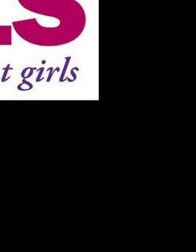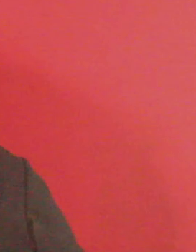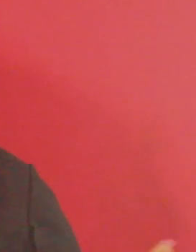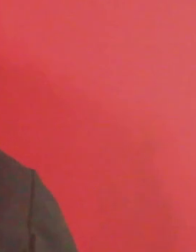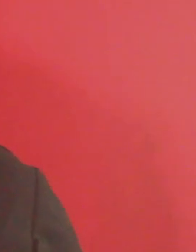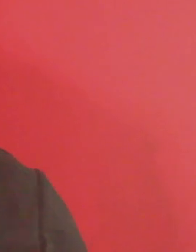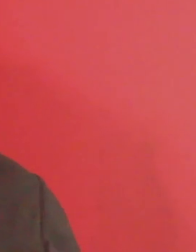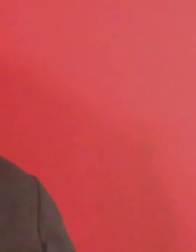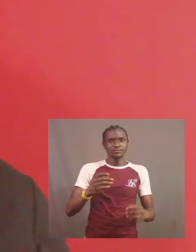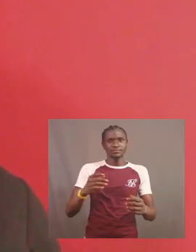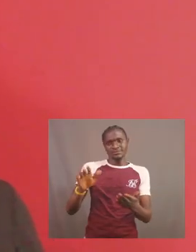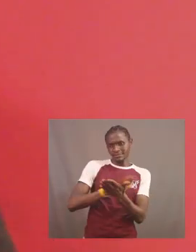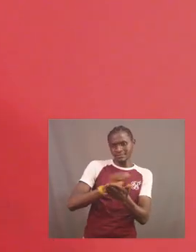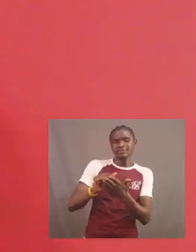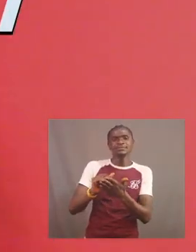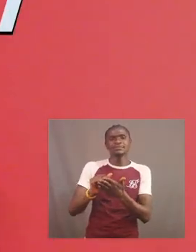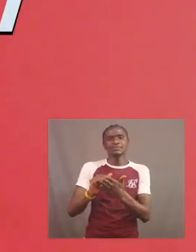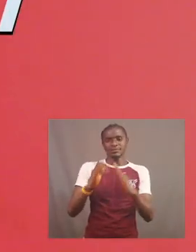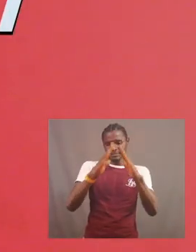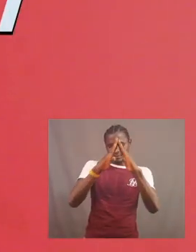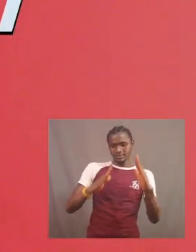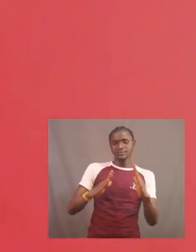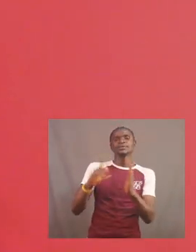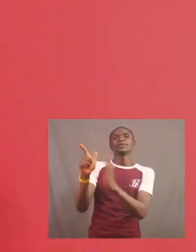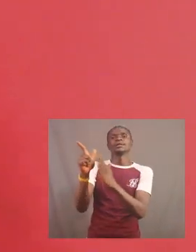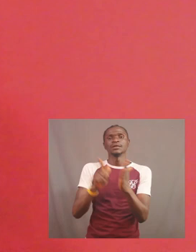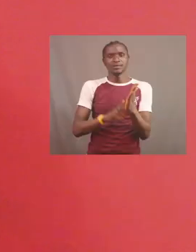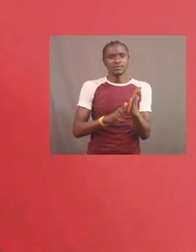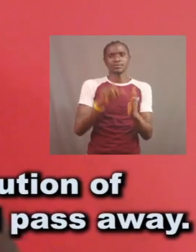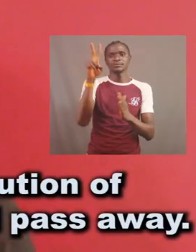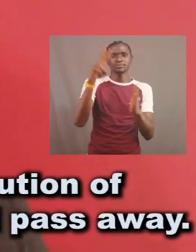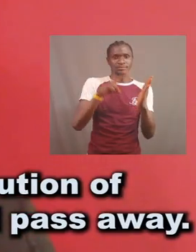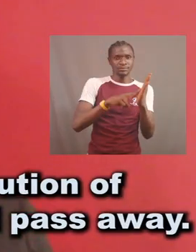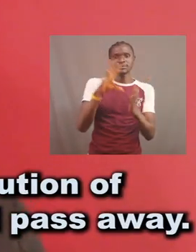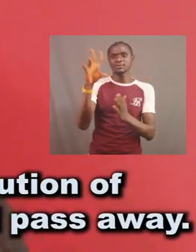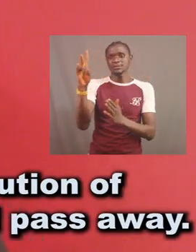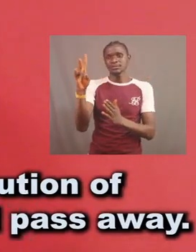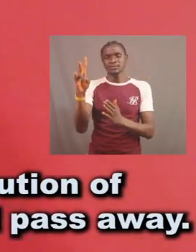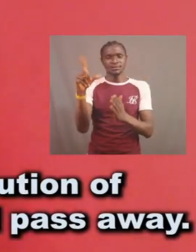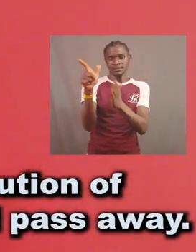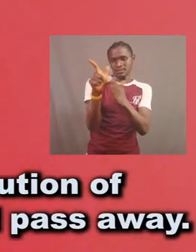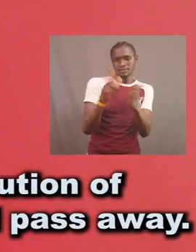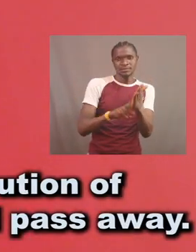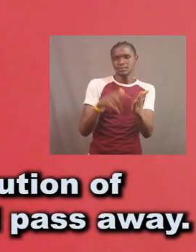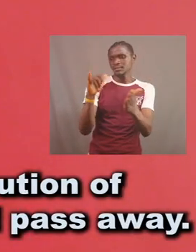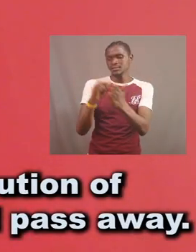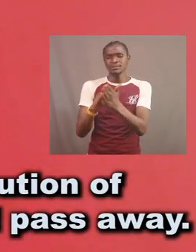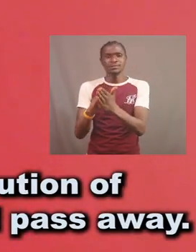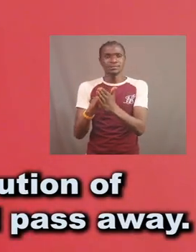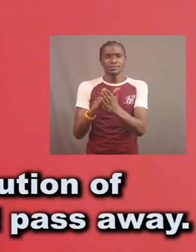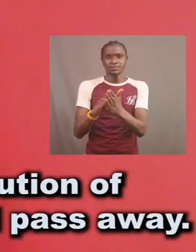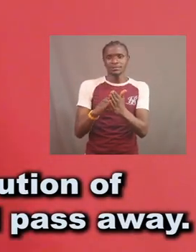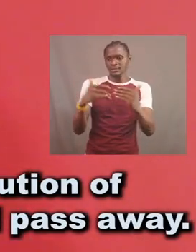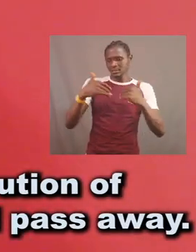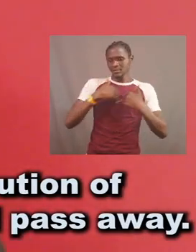The Devolution of Estates Act 2007 is a legislation that governs the distribution